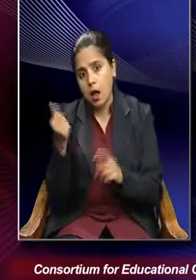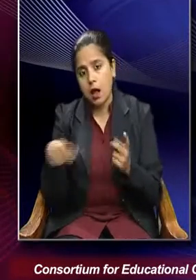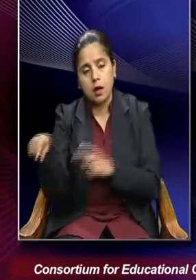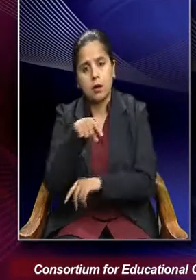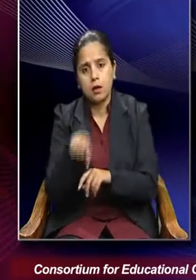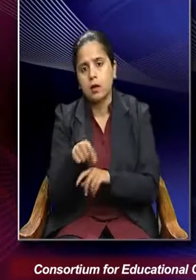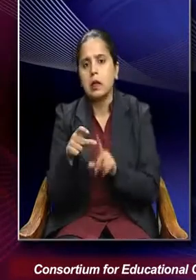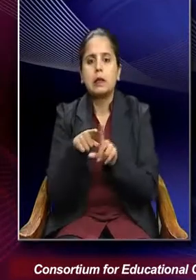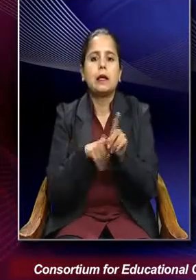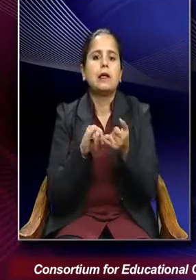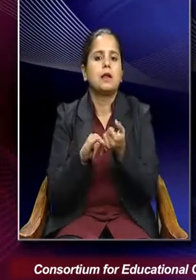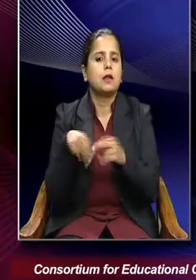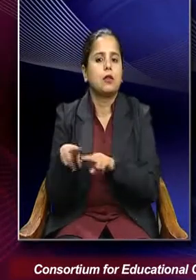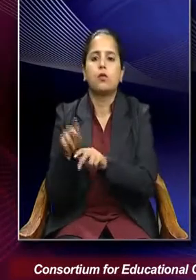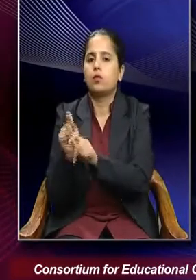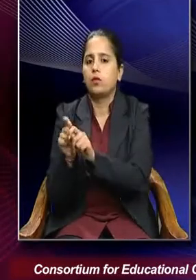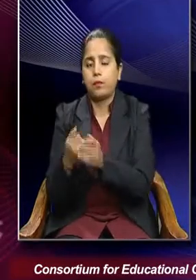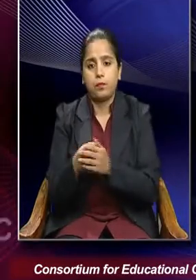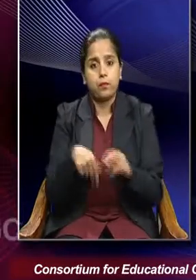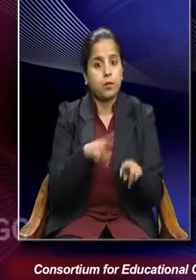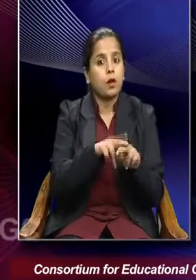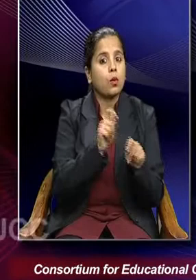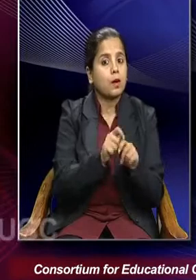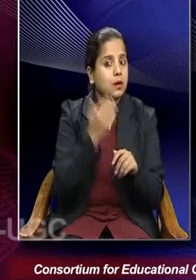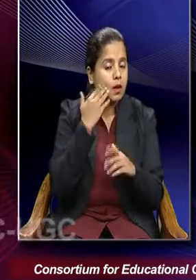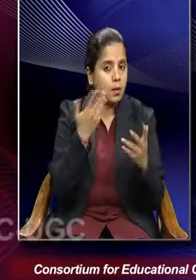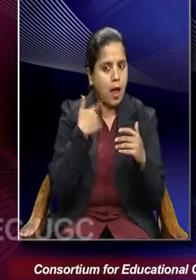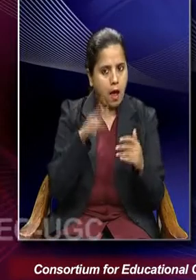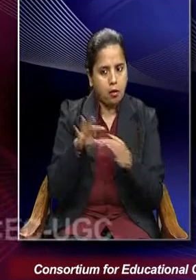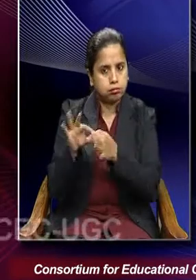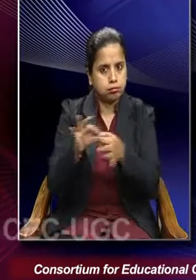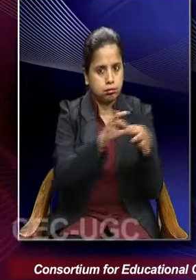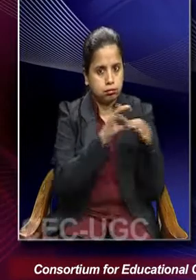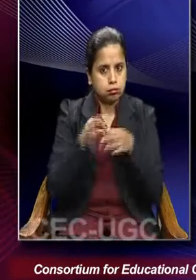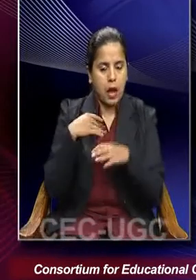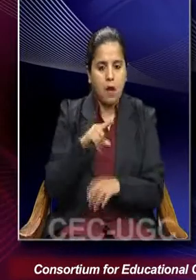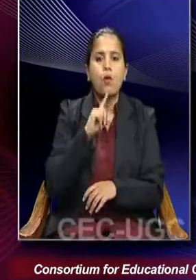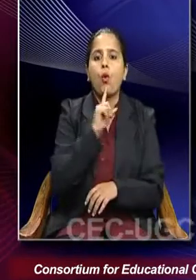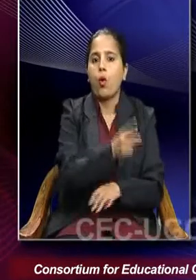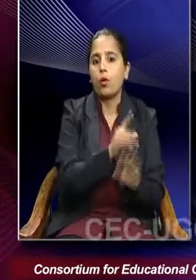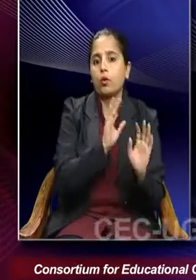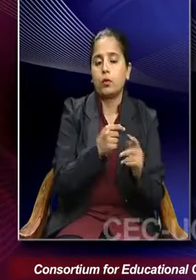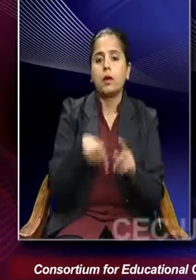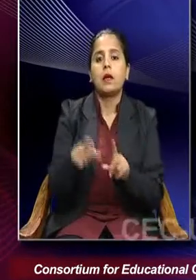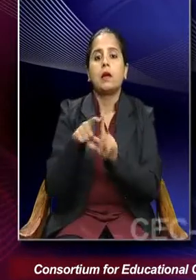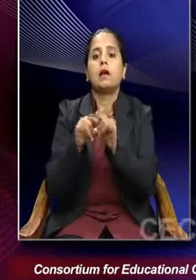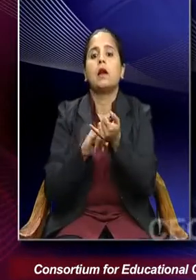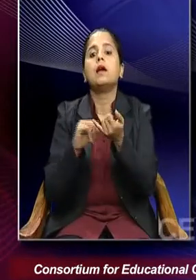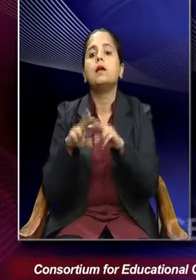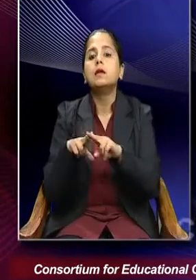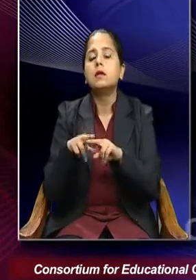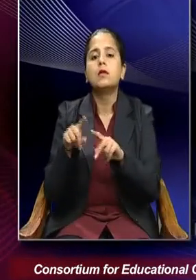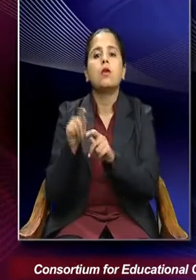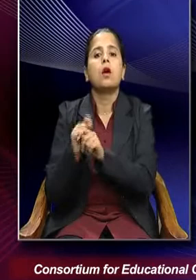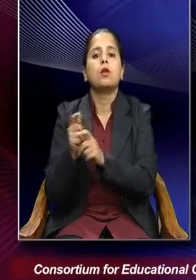be dysfunctional. So functional is when we have harmony, we have order and dysfunctional when there is